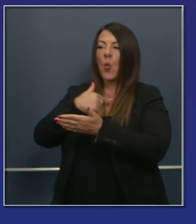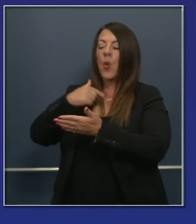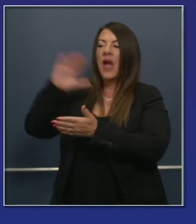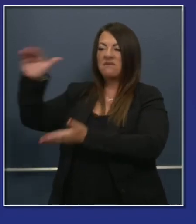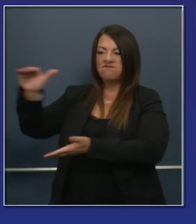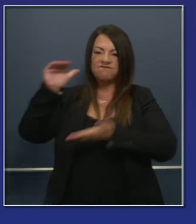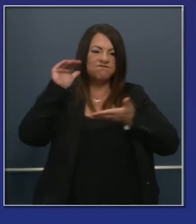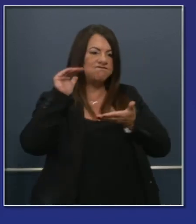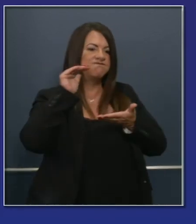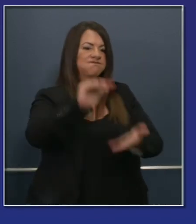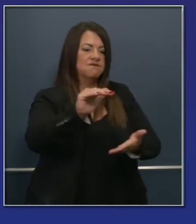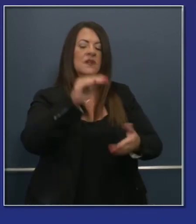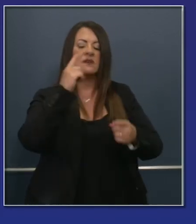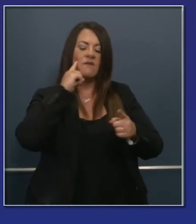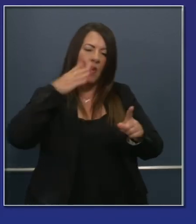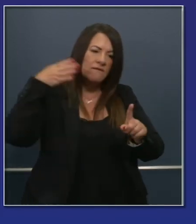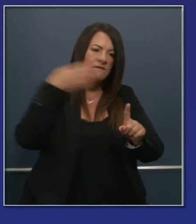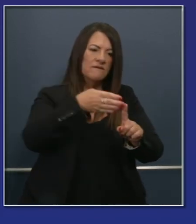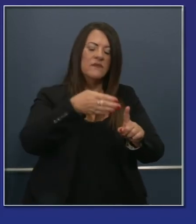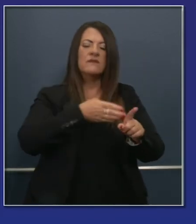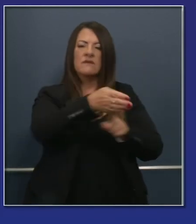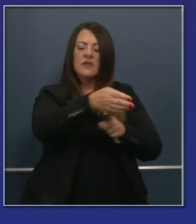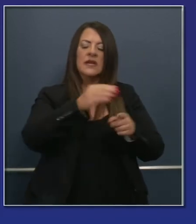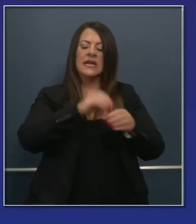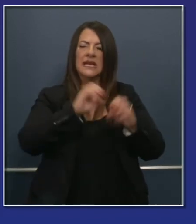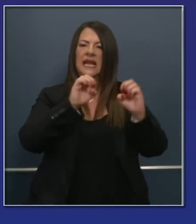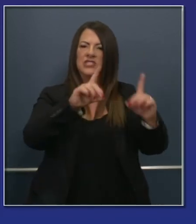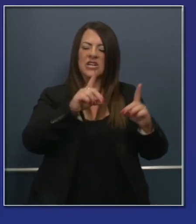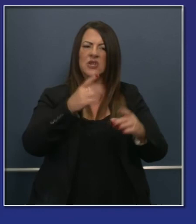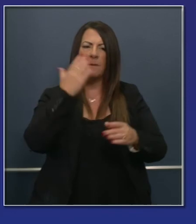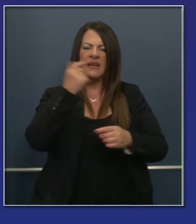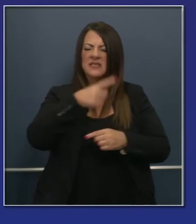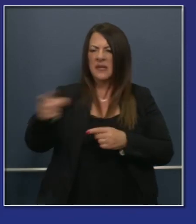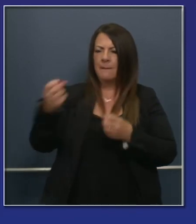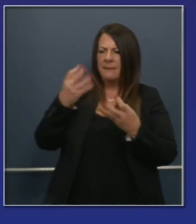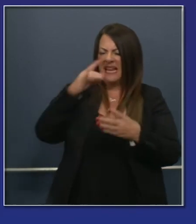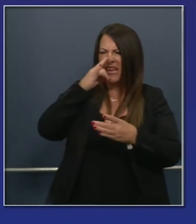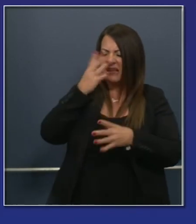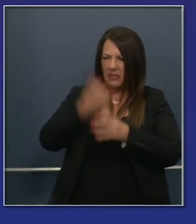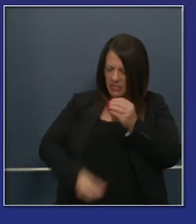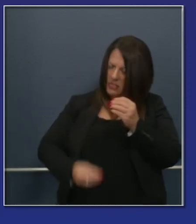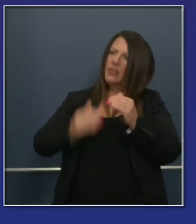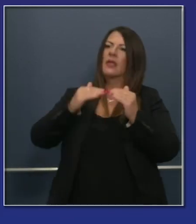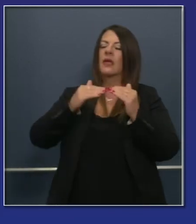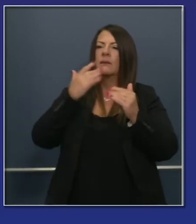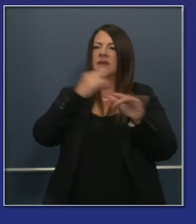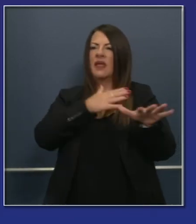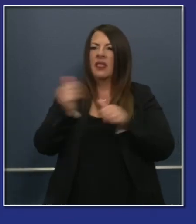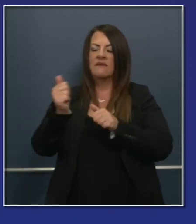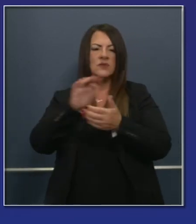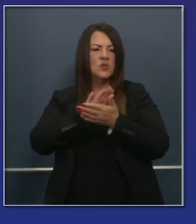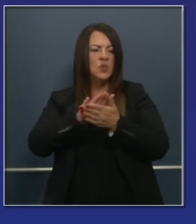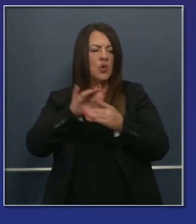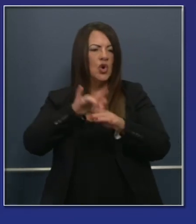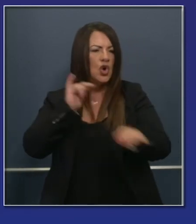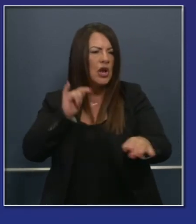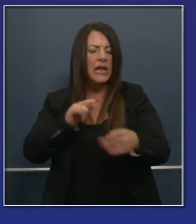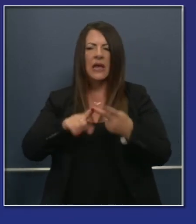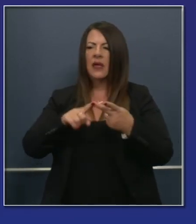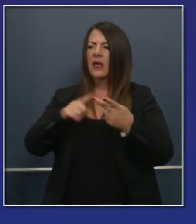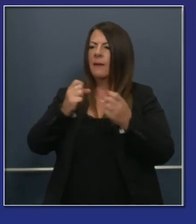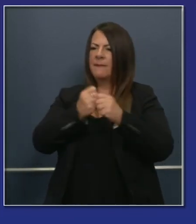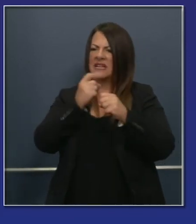our education system this year for learning loss focused on equity focused on the lens of addressing